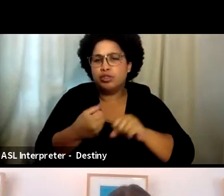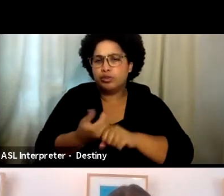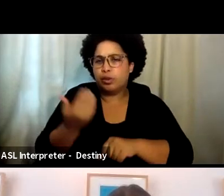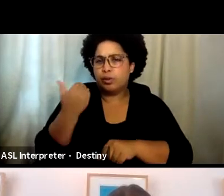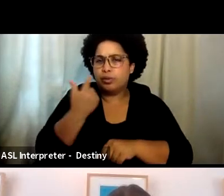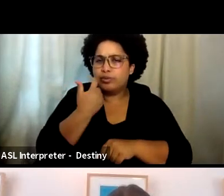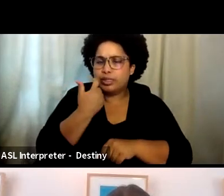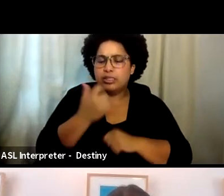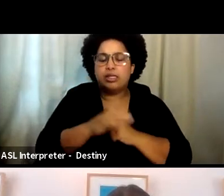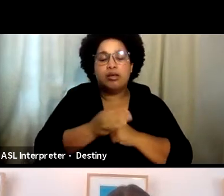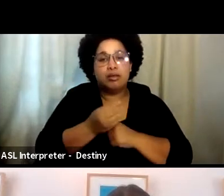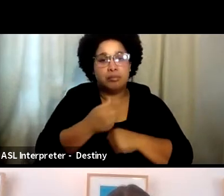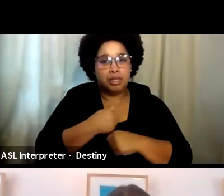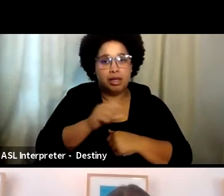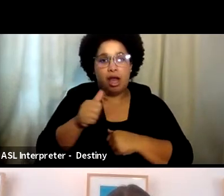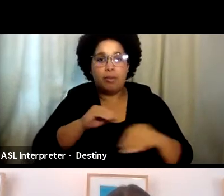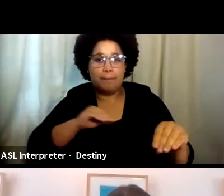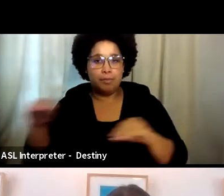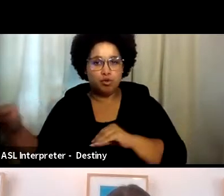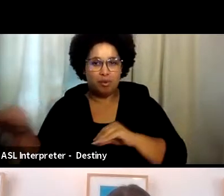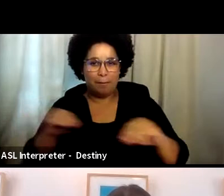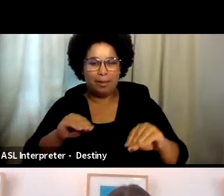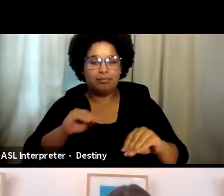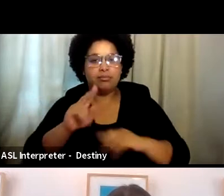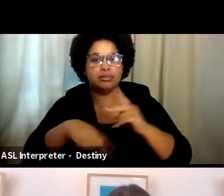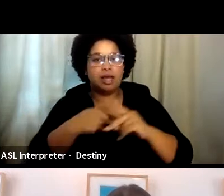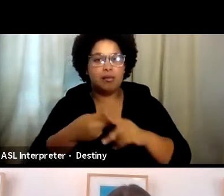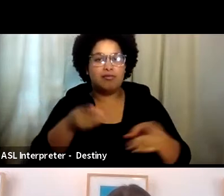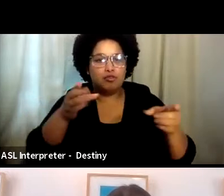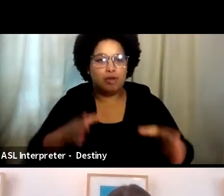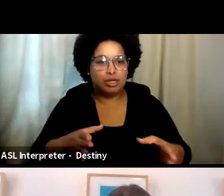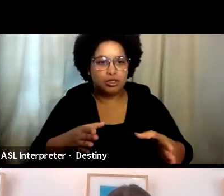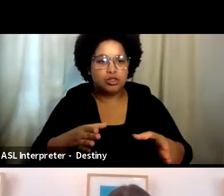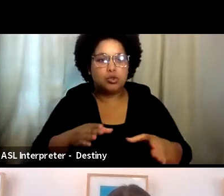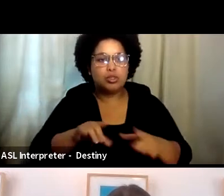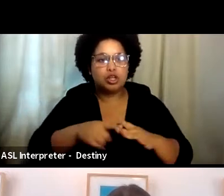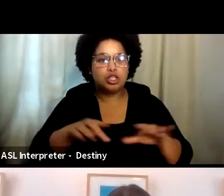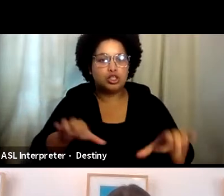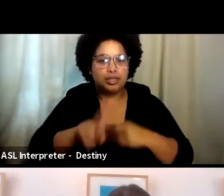couple of other movement directors had started doing a bit of this work.